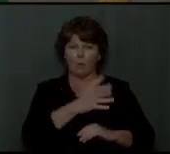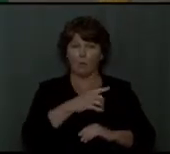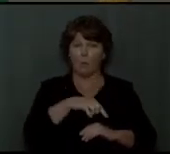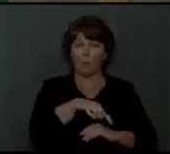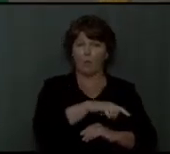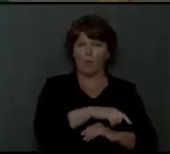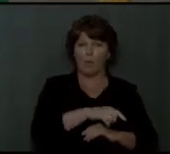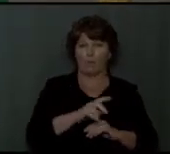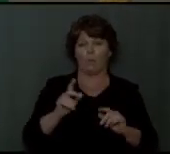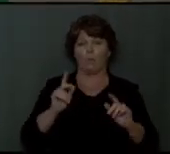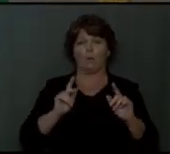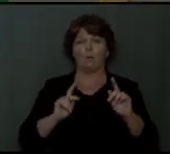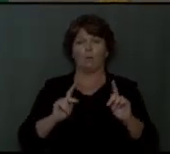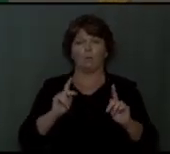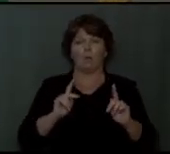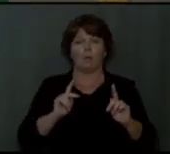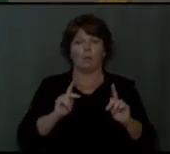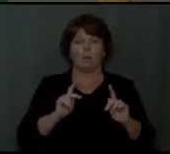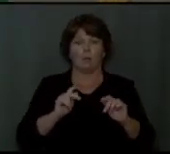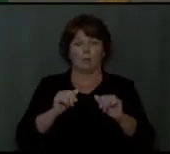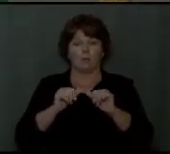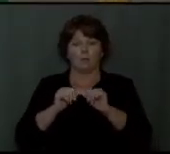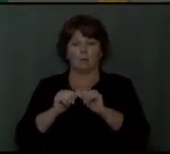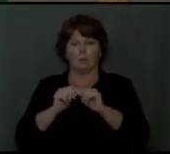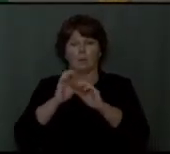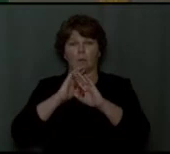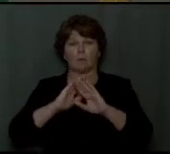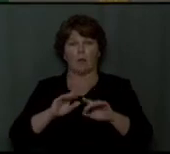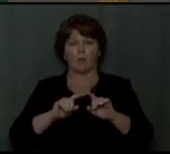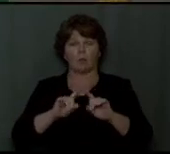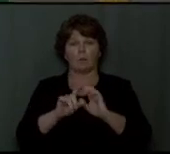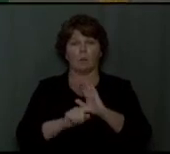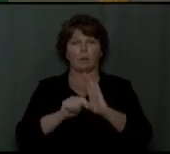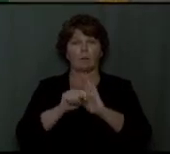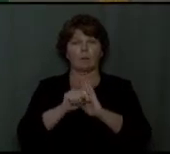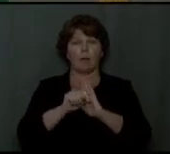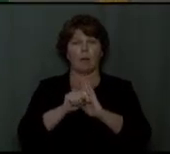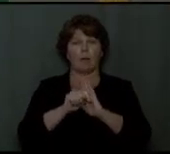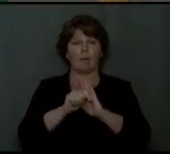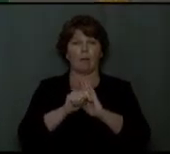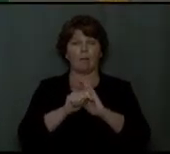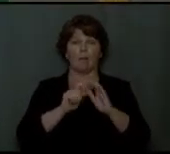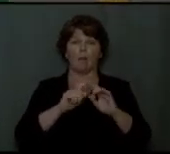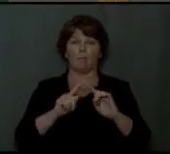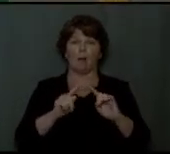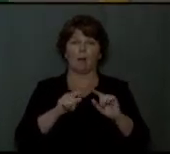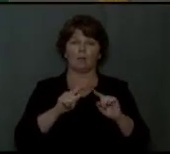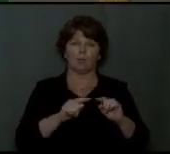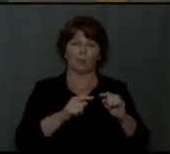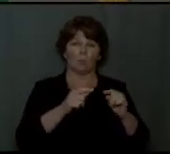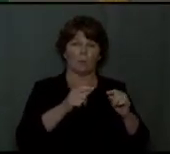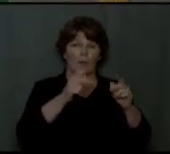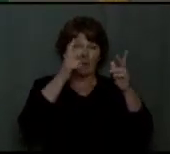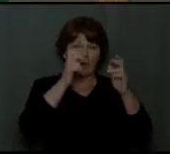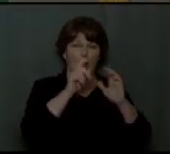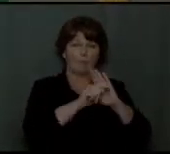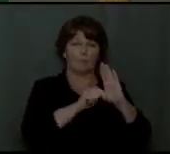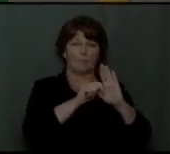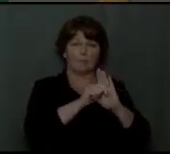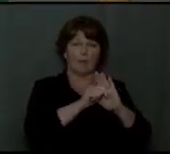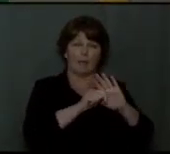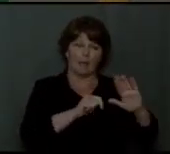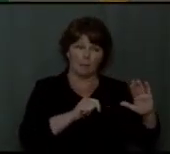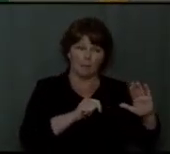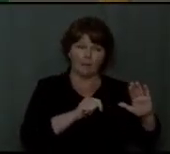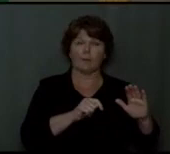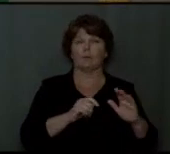he who is prudent will keep silent in such a time. But it is an evil time. Seek good and not